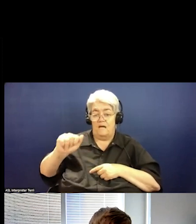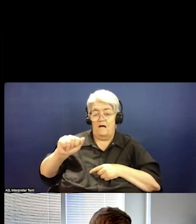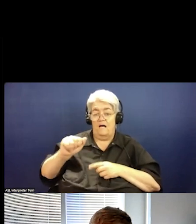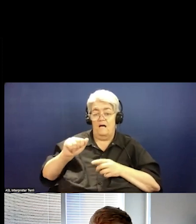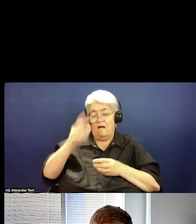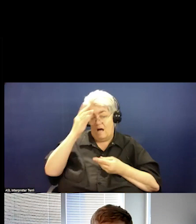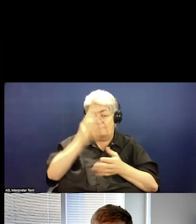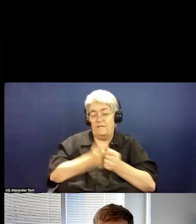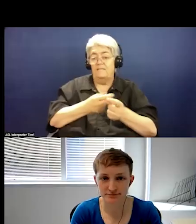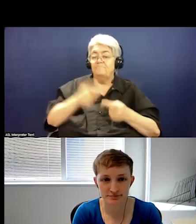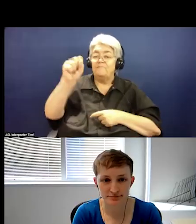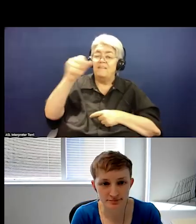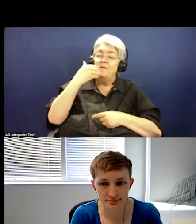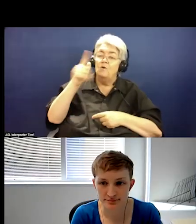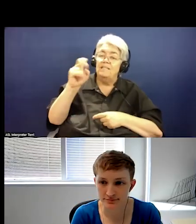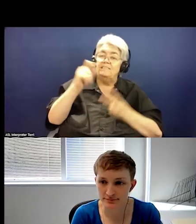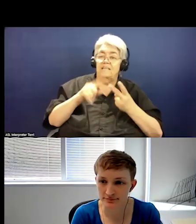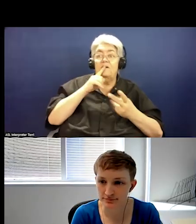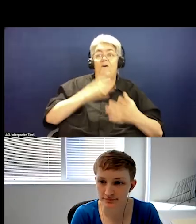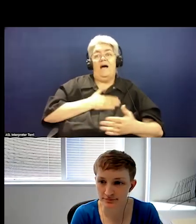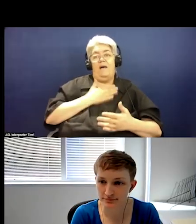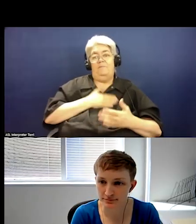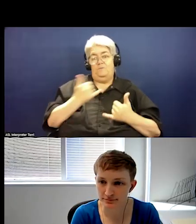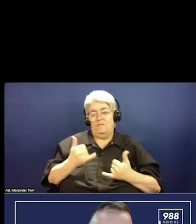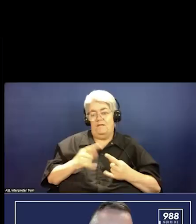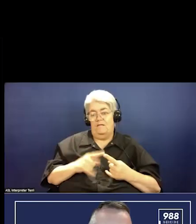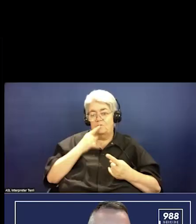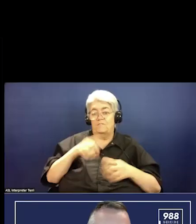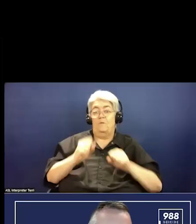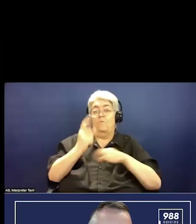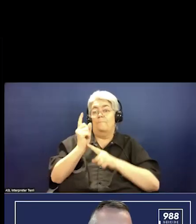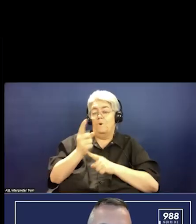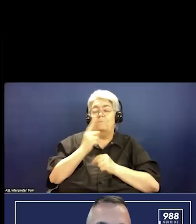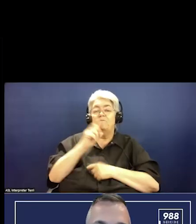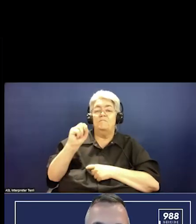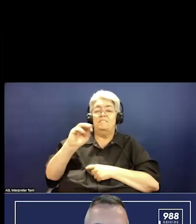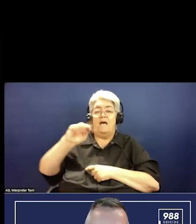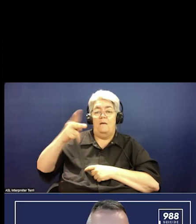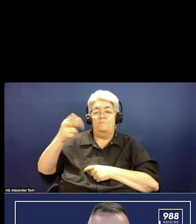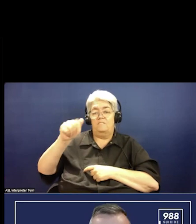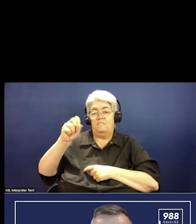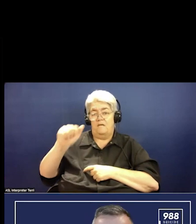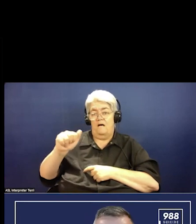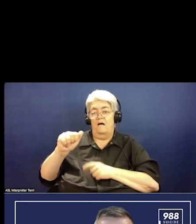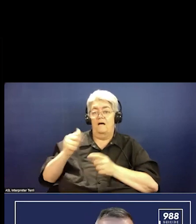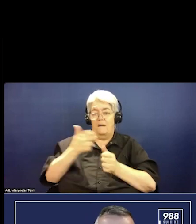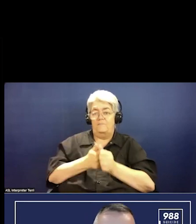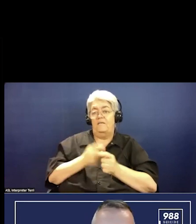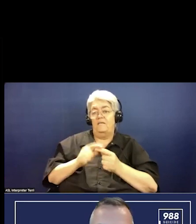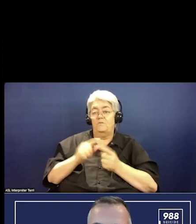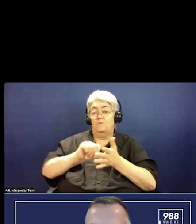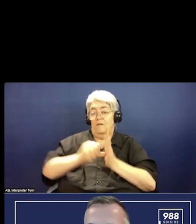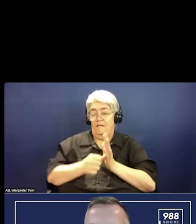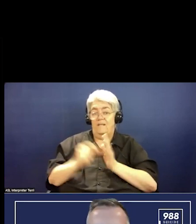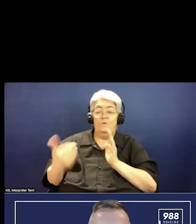thanks, Lindsay. Uh, yes, very happy today to take a moment for the SAMHSA update to highlight the arrival of the